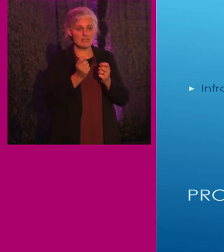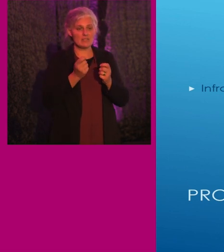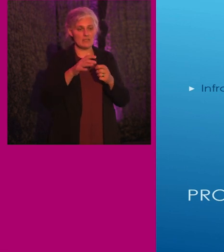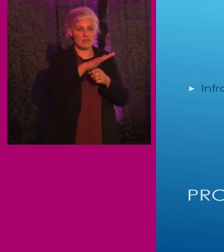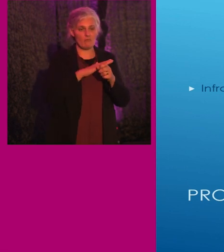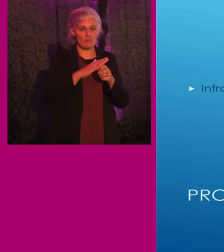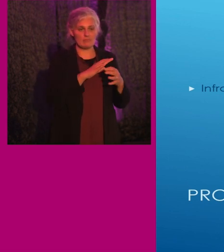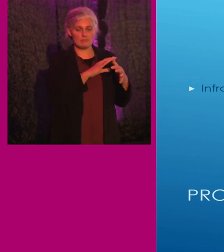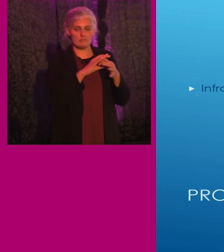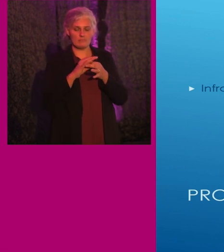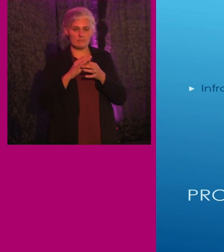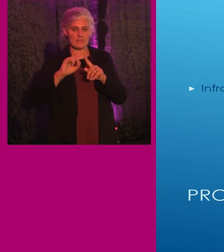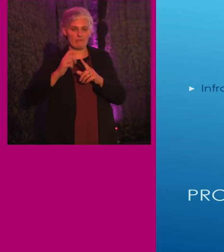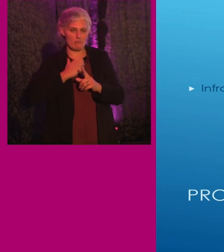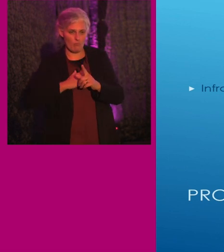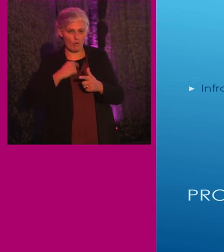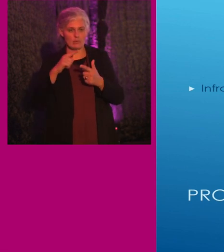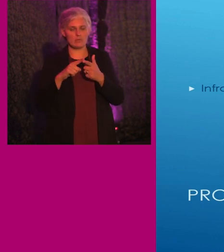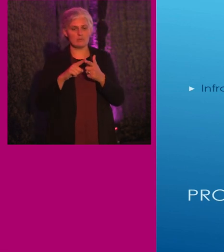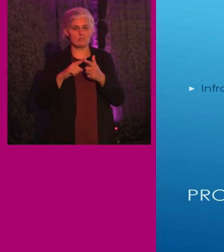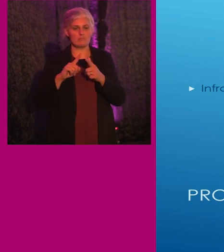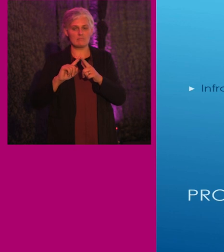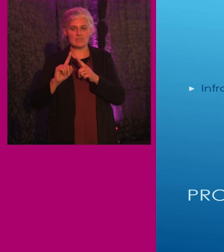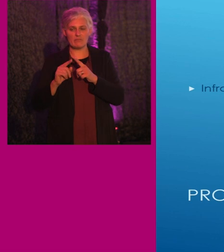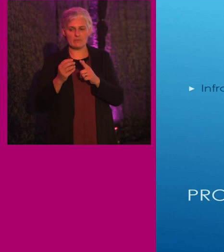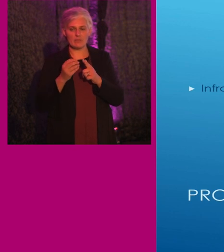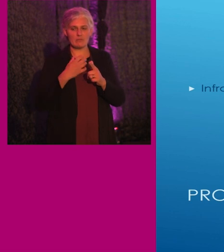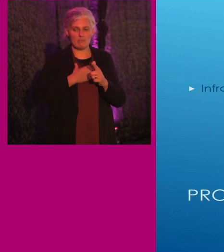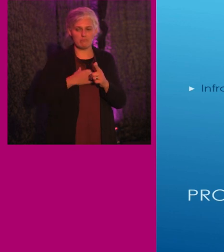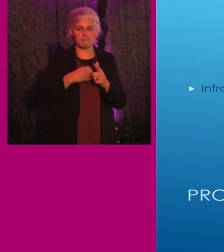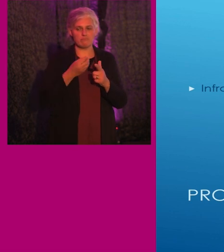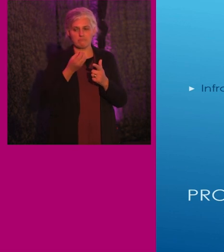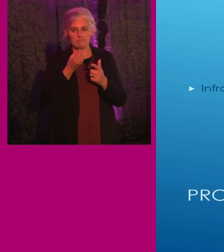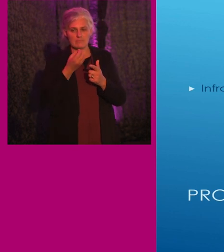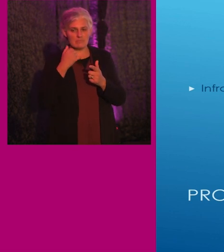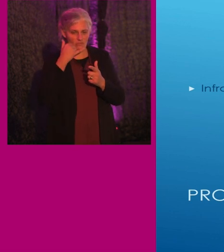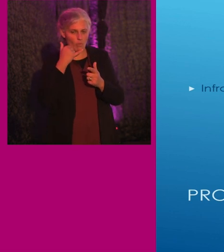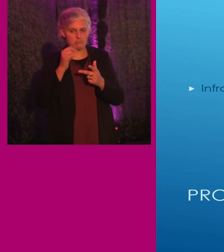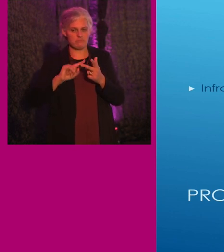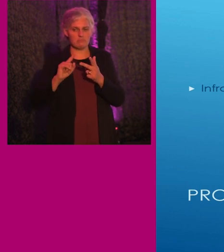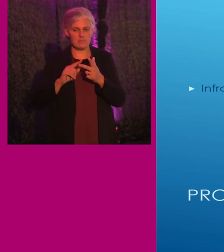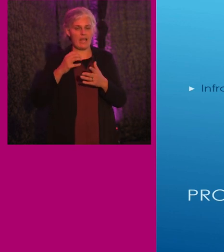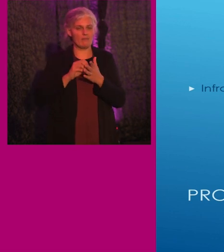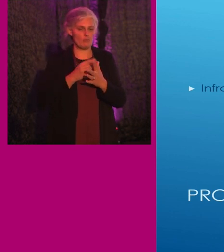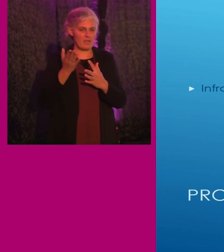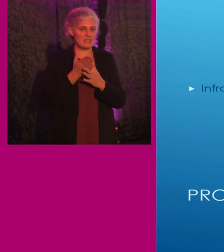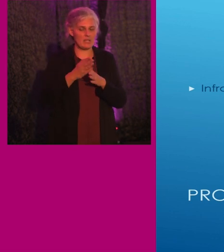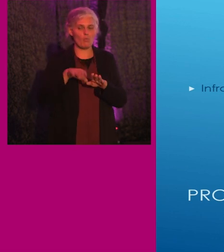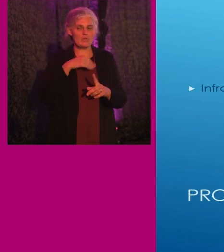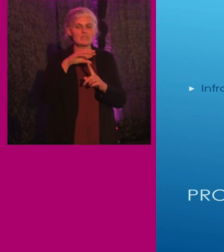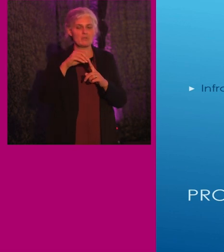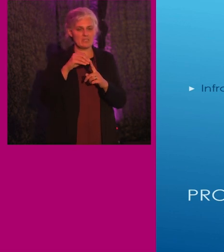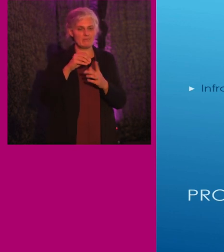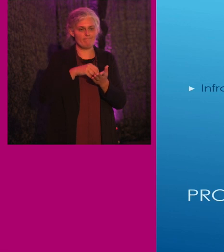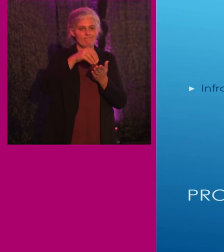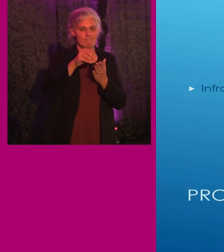to the area and the bathrooms, telephones, and drinking fountains serving it must be made accessible with certain cost